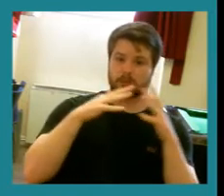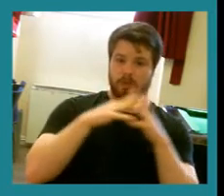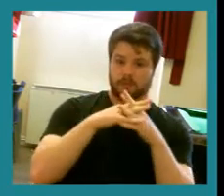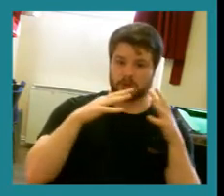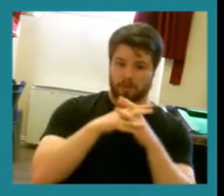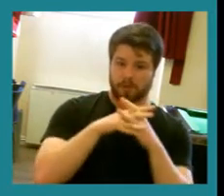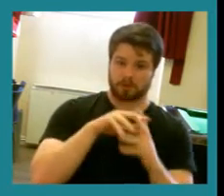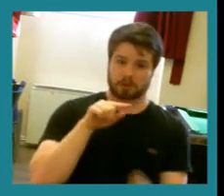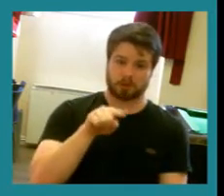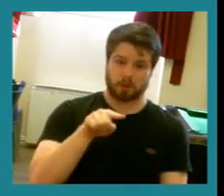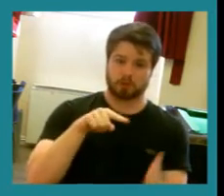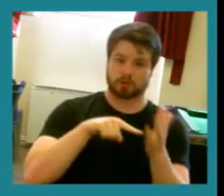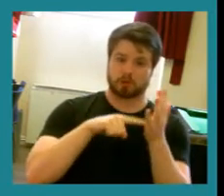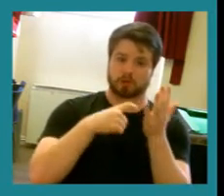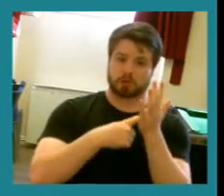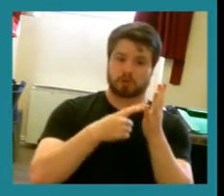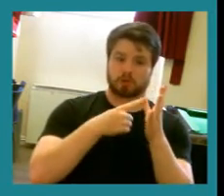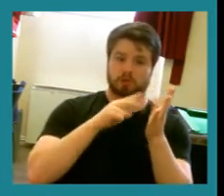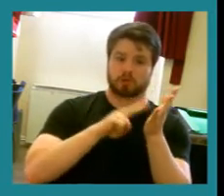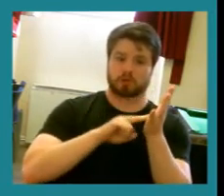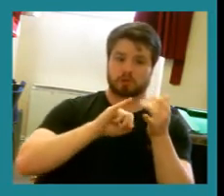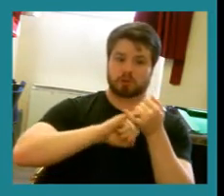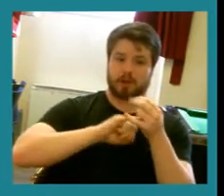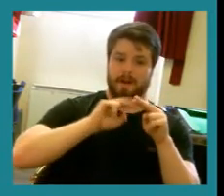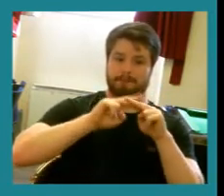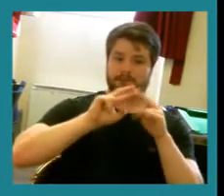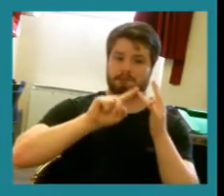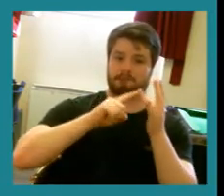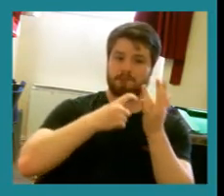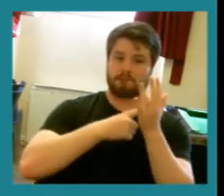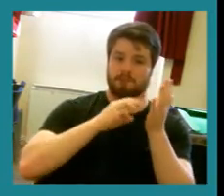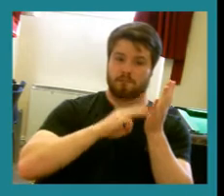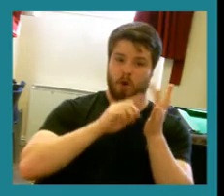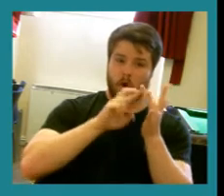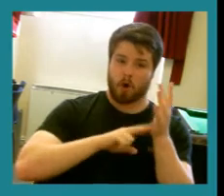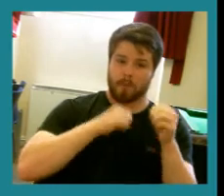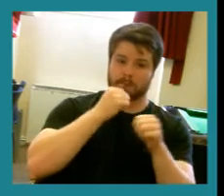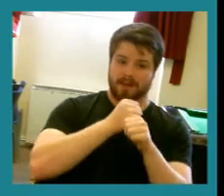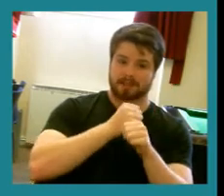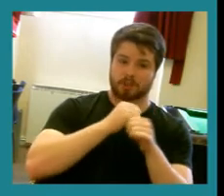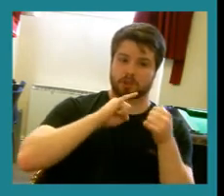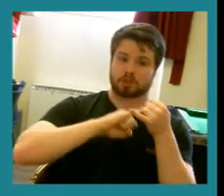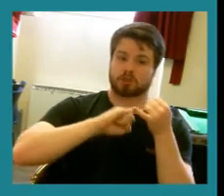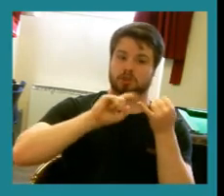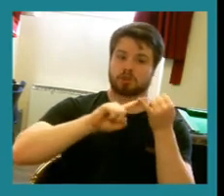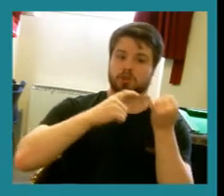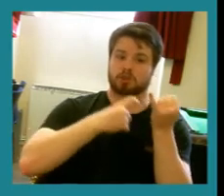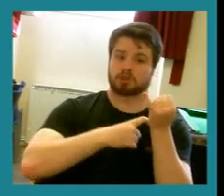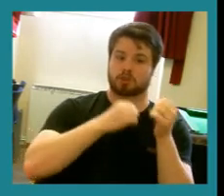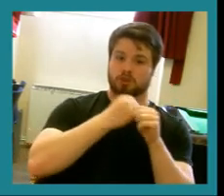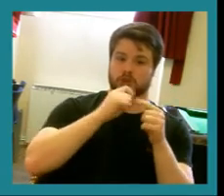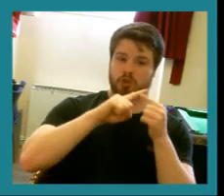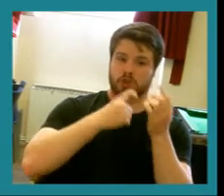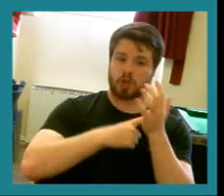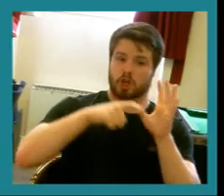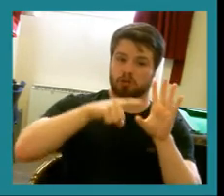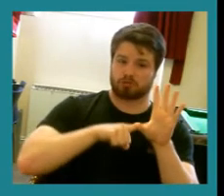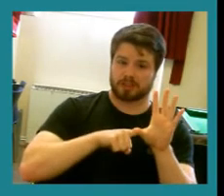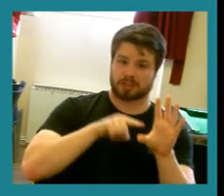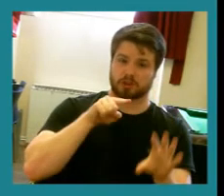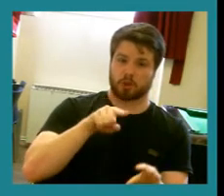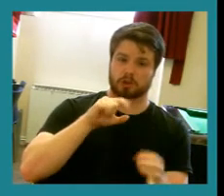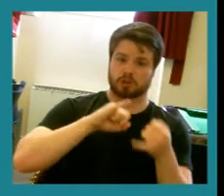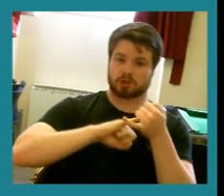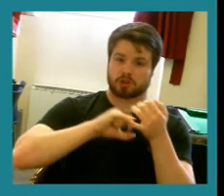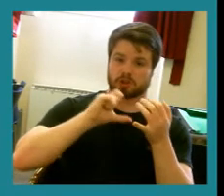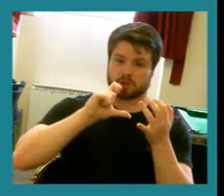www.transformingsurgery.scott.nhs.uk Another way